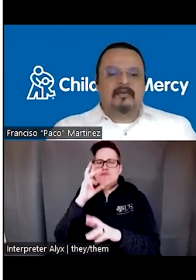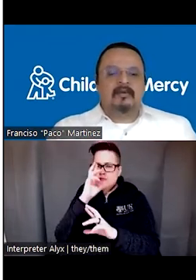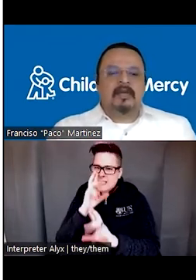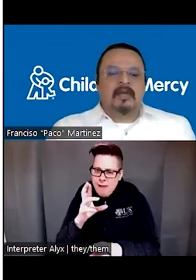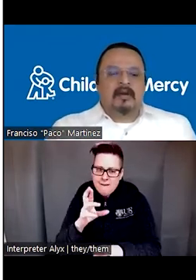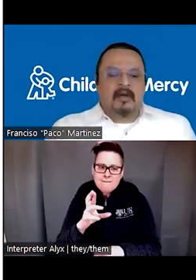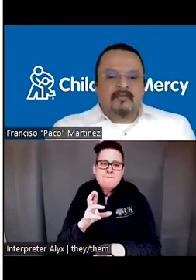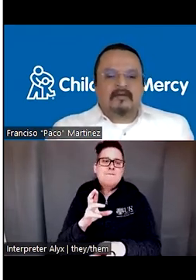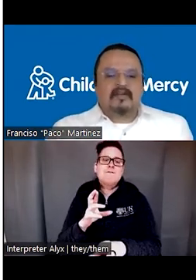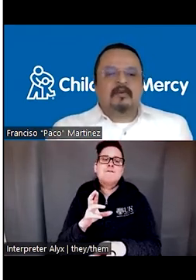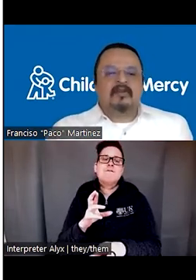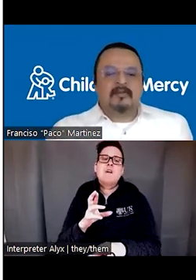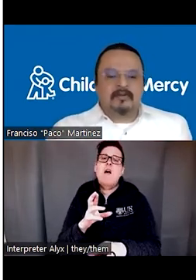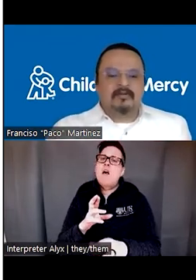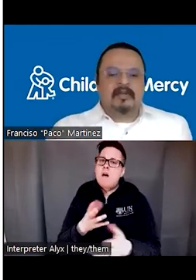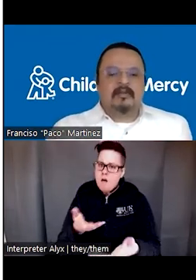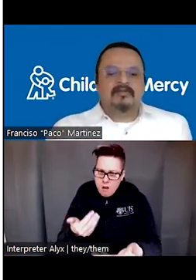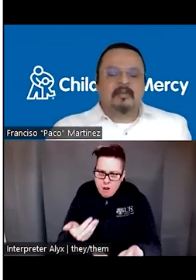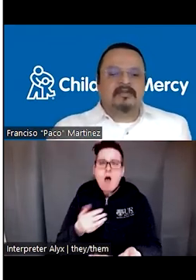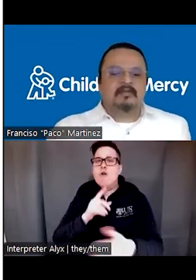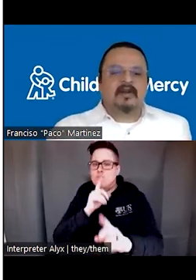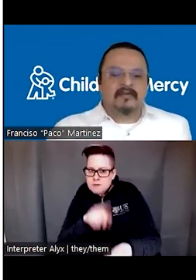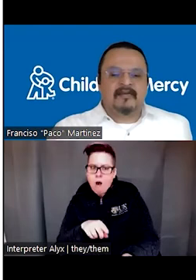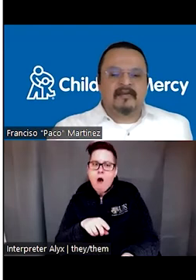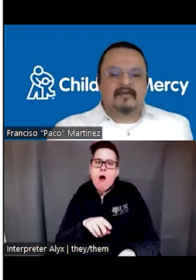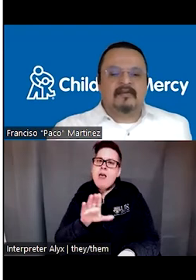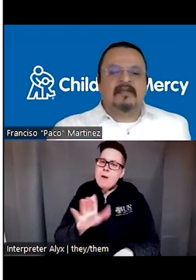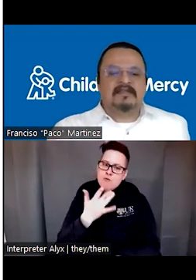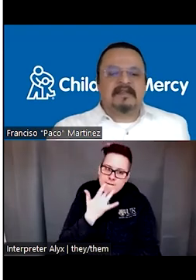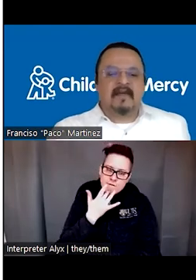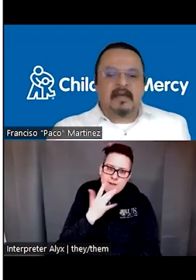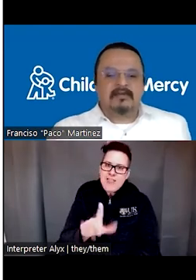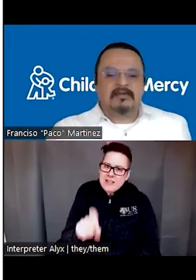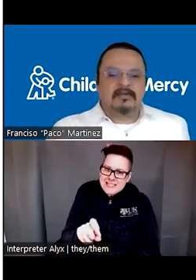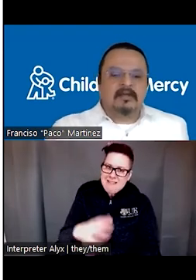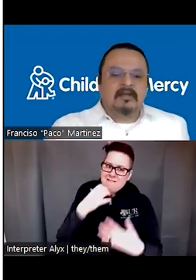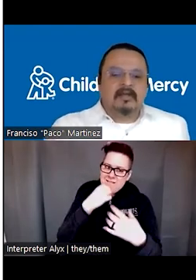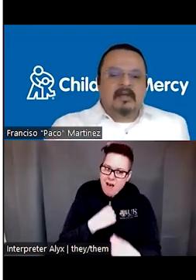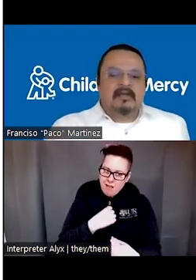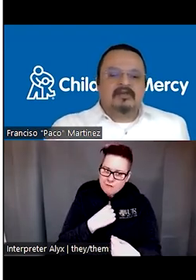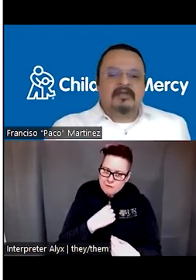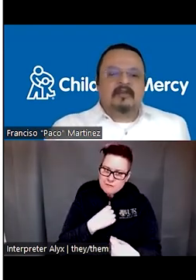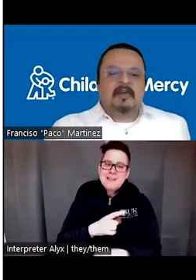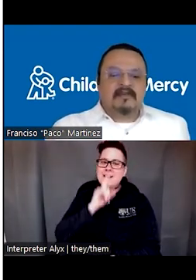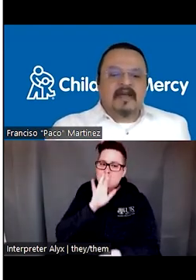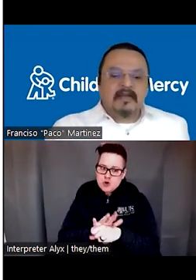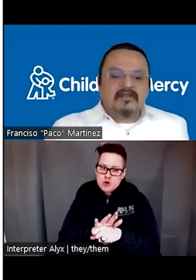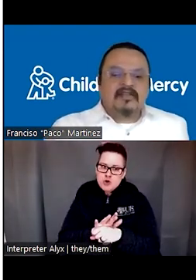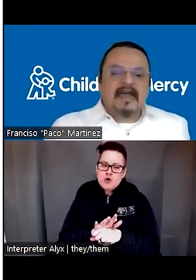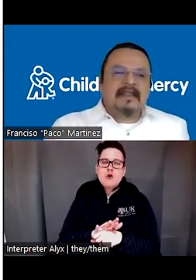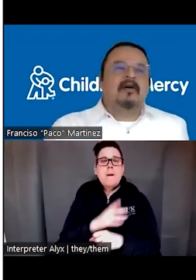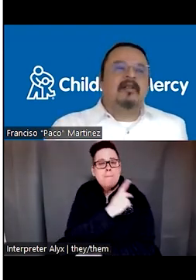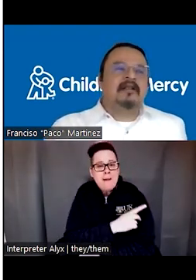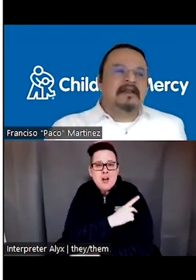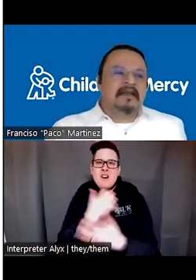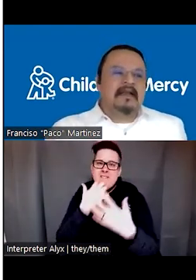respectful of and responsive to individual patient preferences, needs, and values. And ensuring that patient values